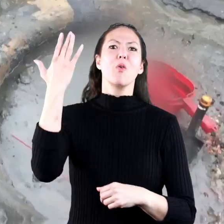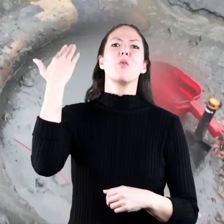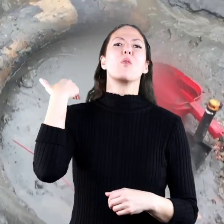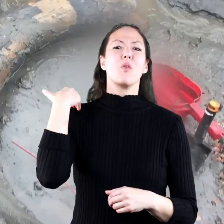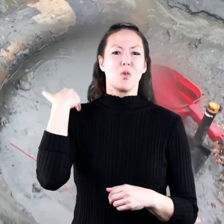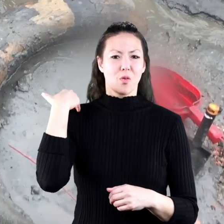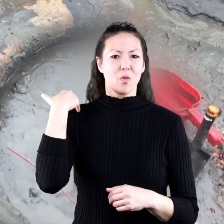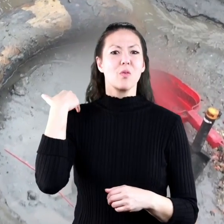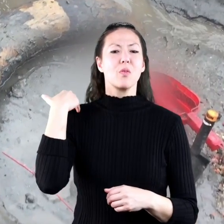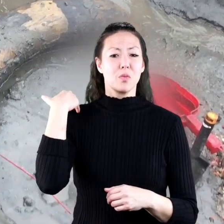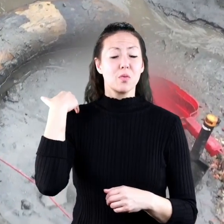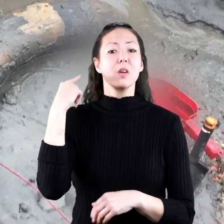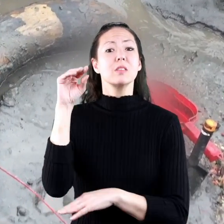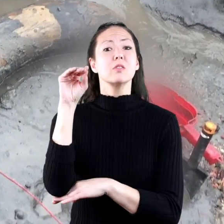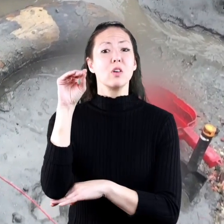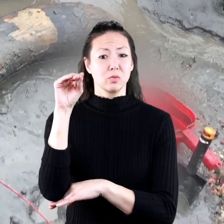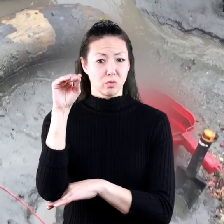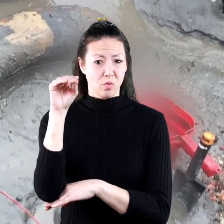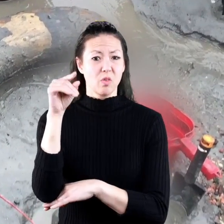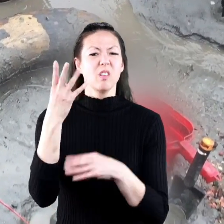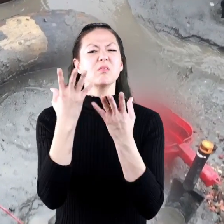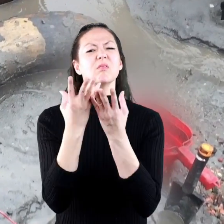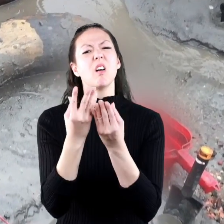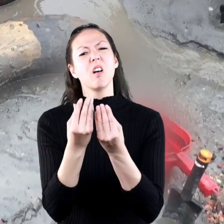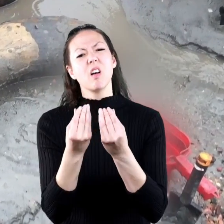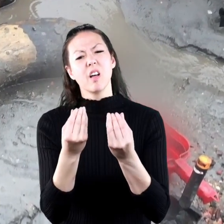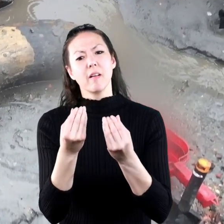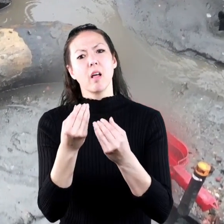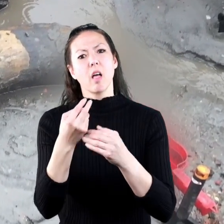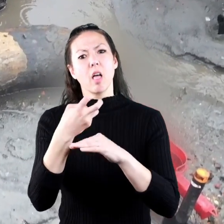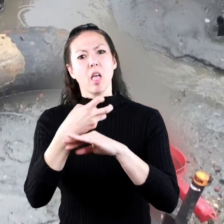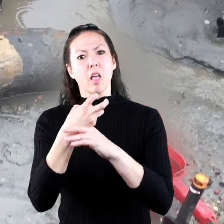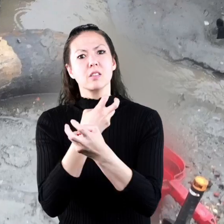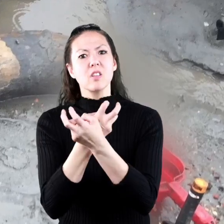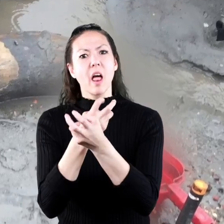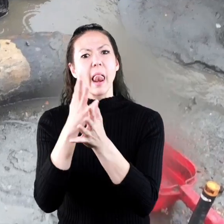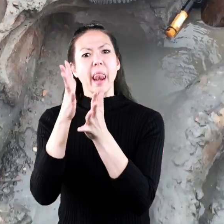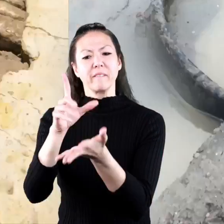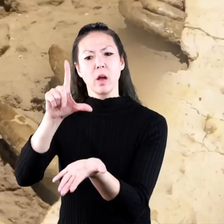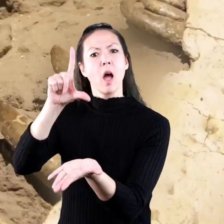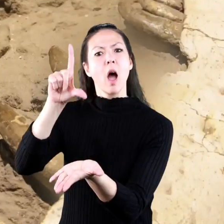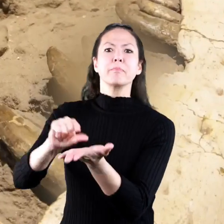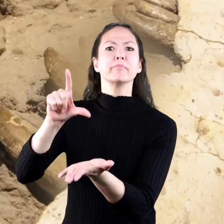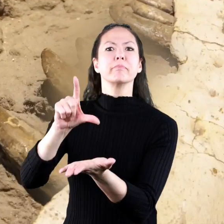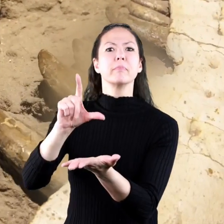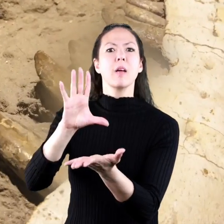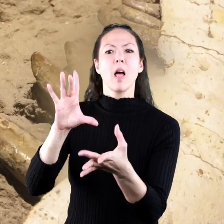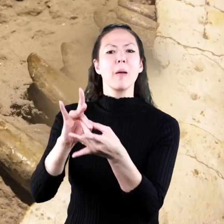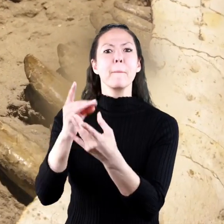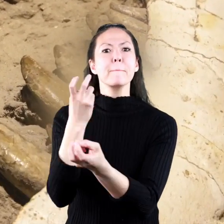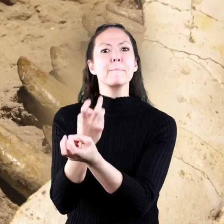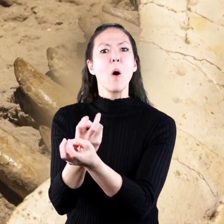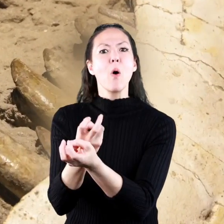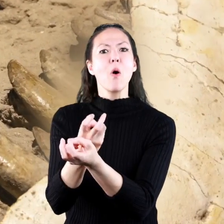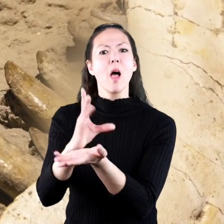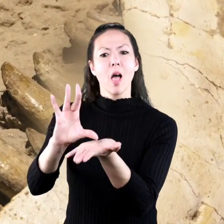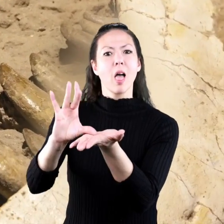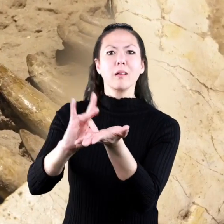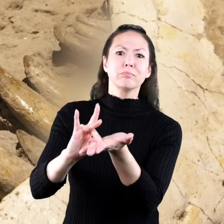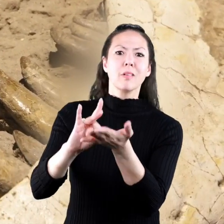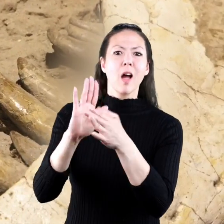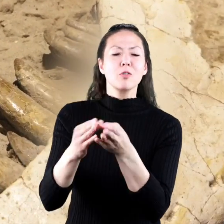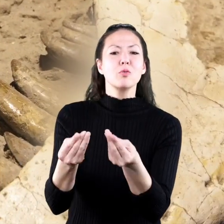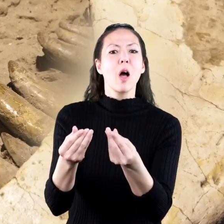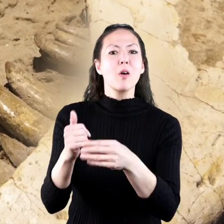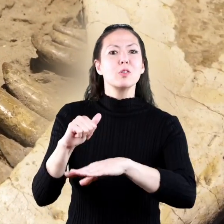years all the soft parts of the dinosaurs would dissolve away leaving the skeleton and all the bones would be filled with